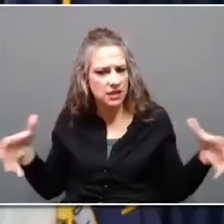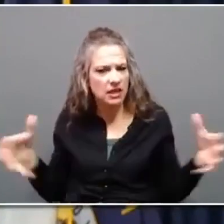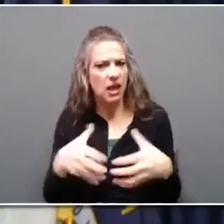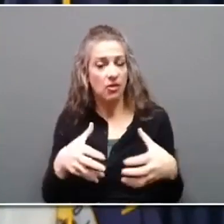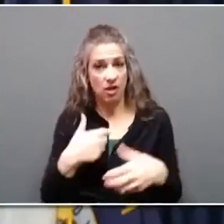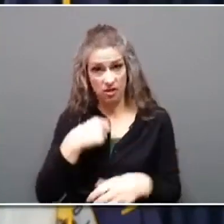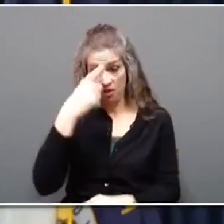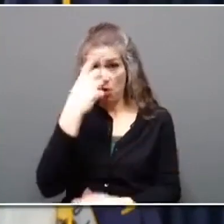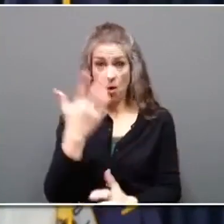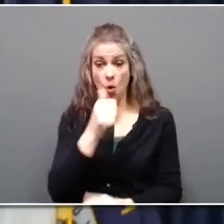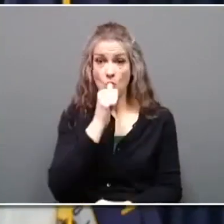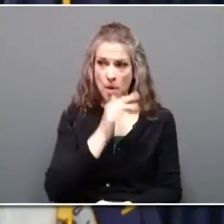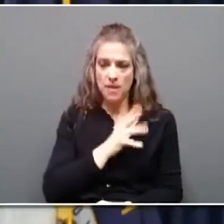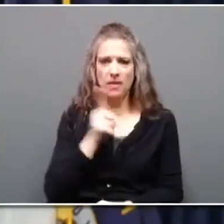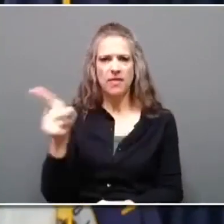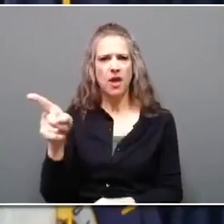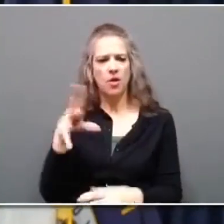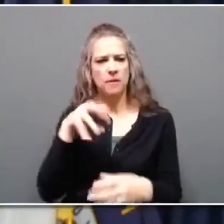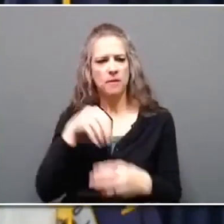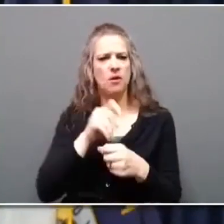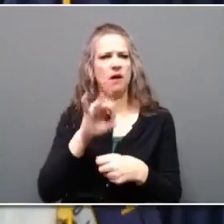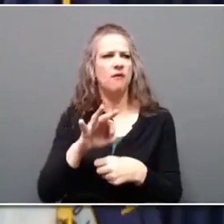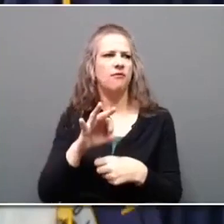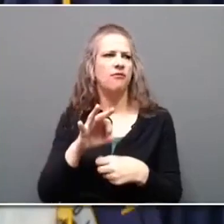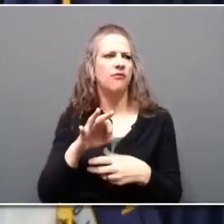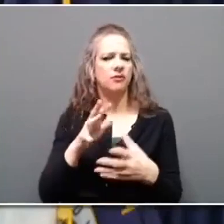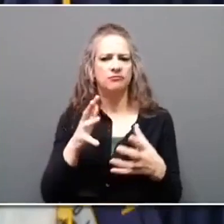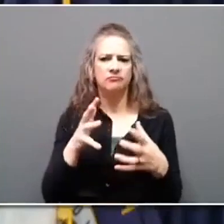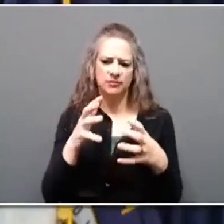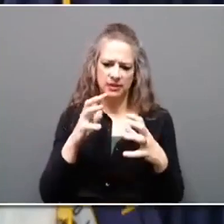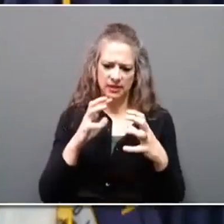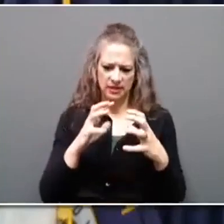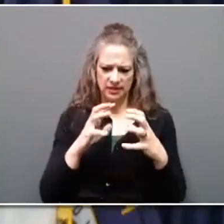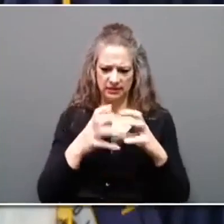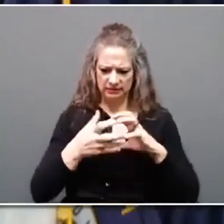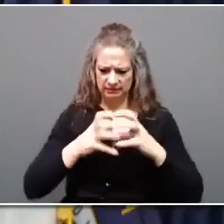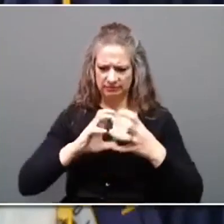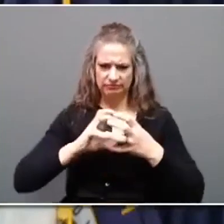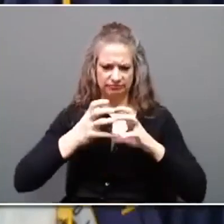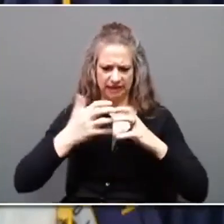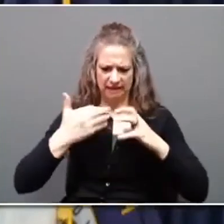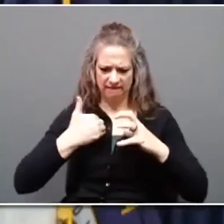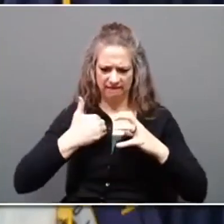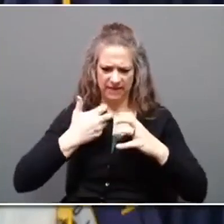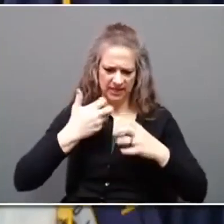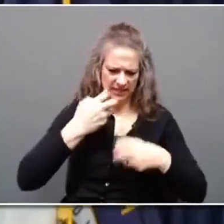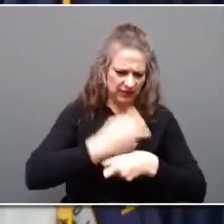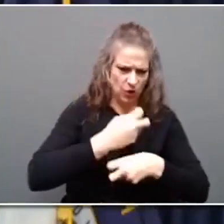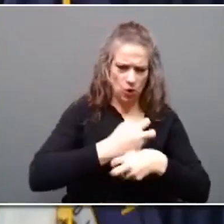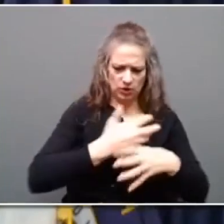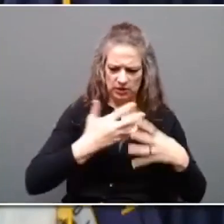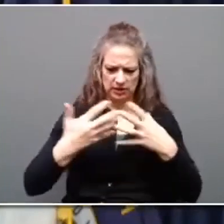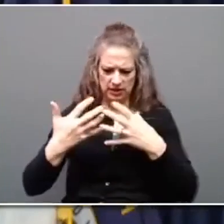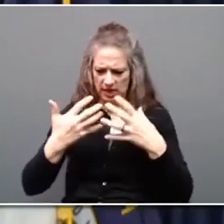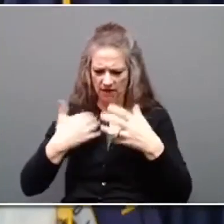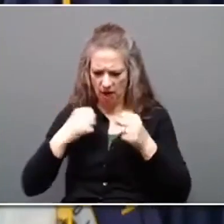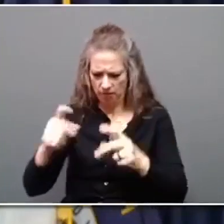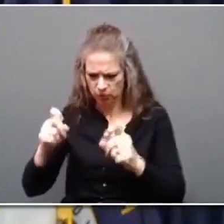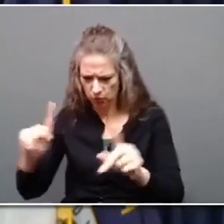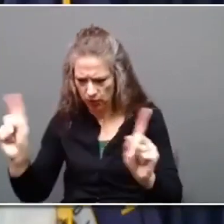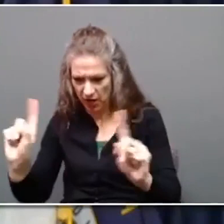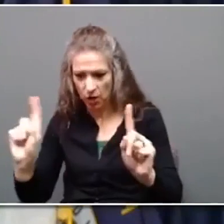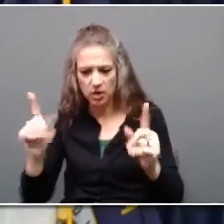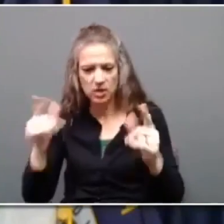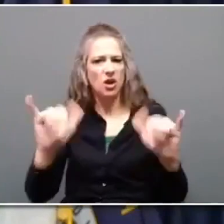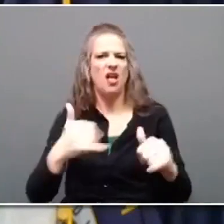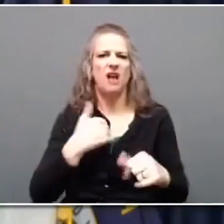intersection of difficulty and opportunity. And it's true that we've come a long way, just like it's also true that we still have a long way to go.